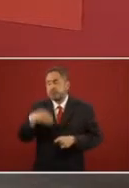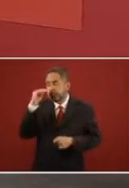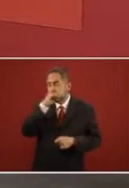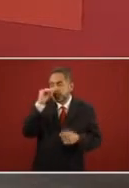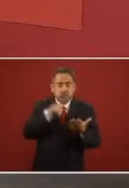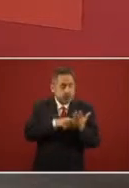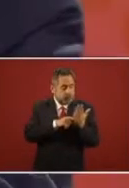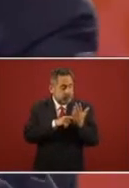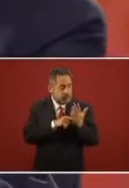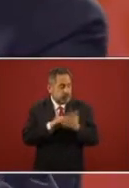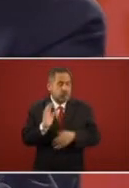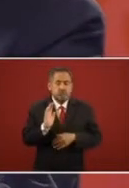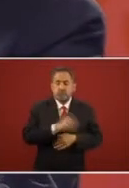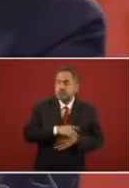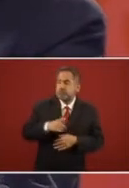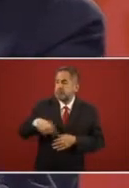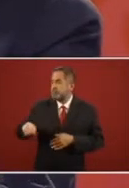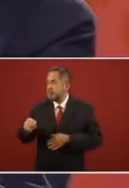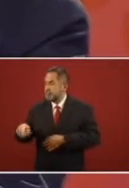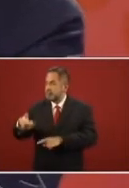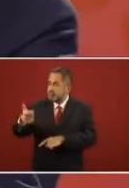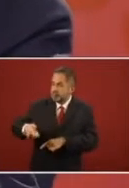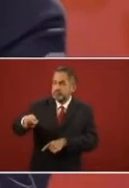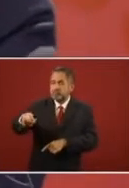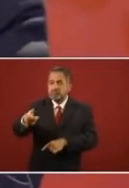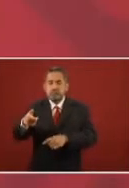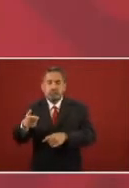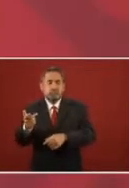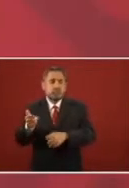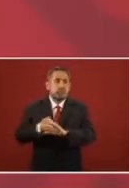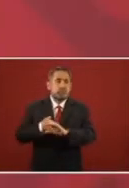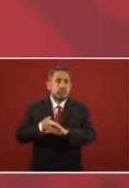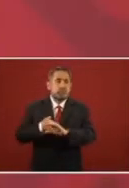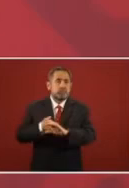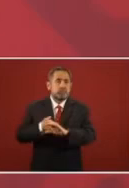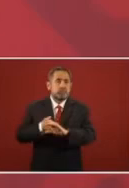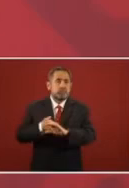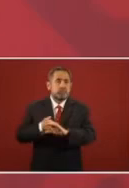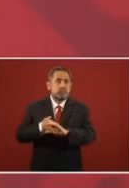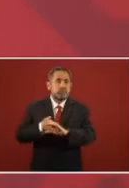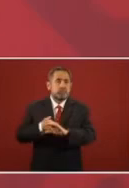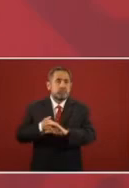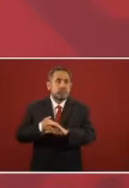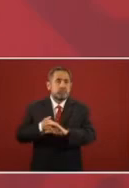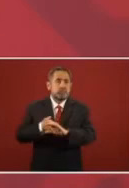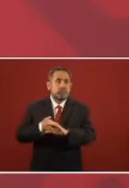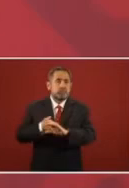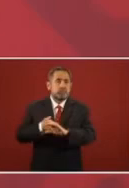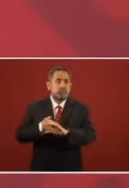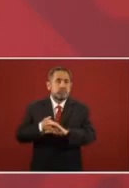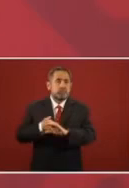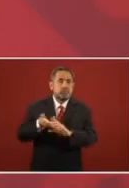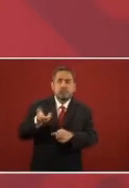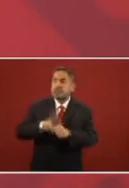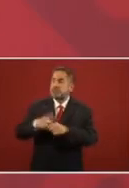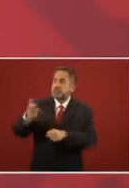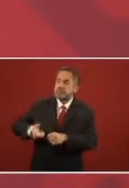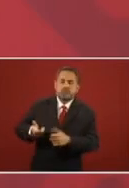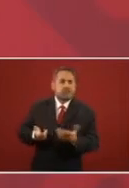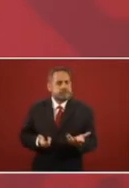but in practice not do it,